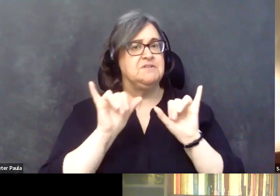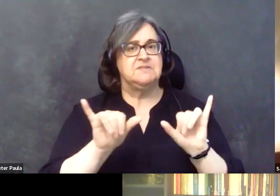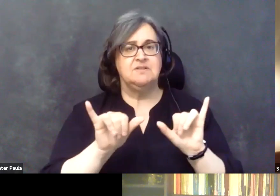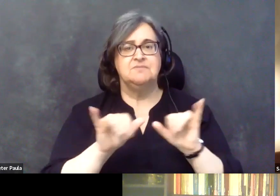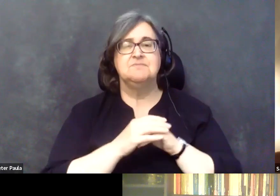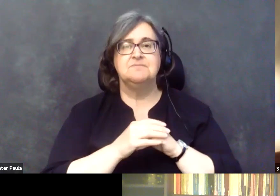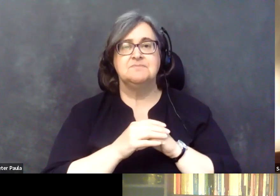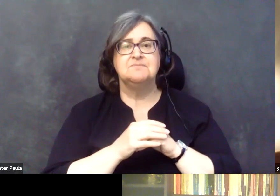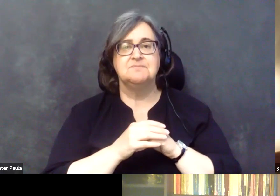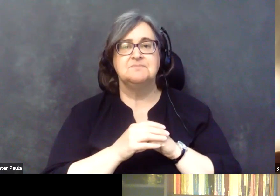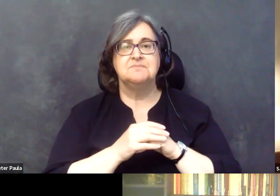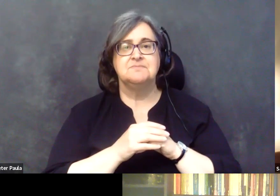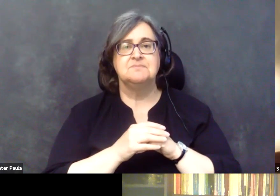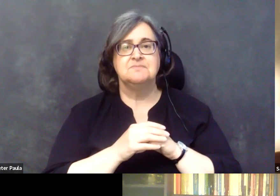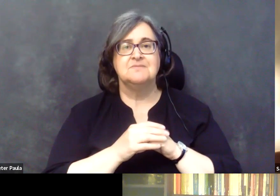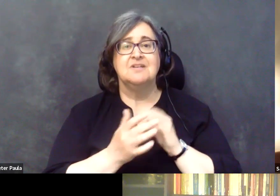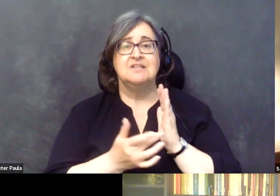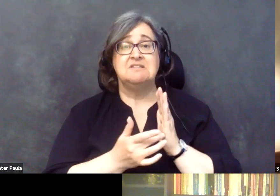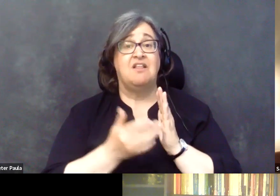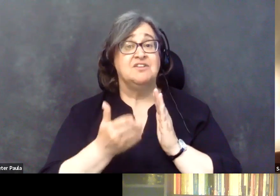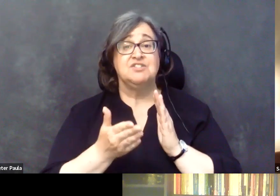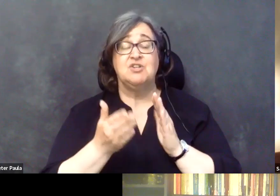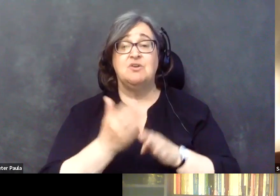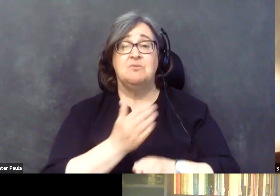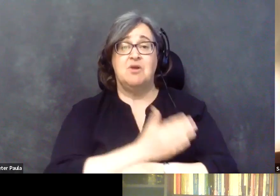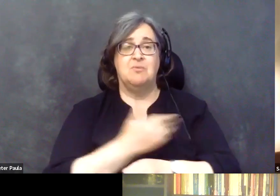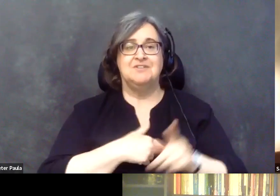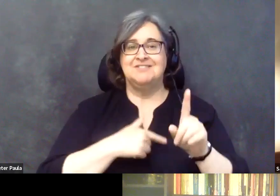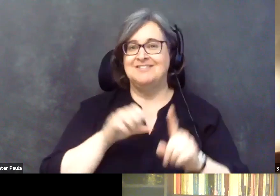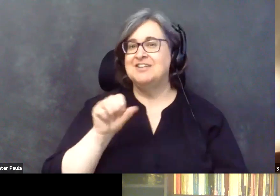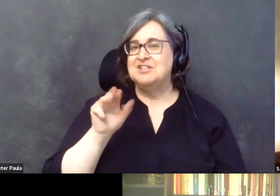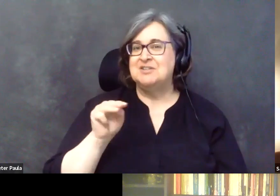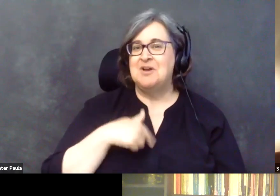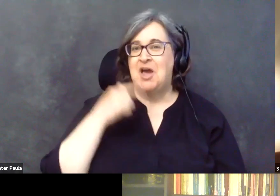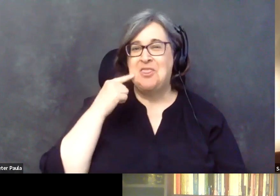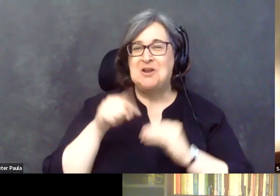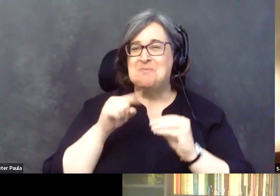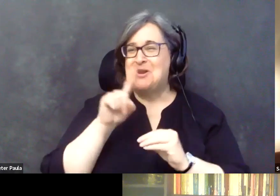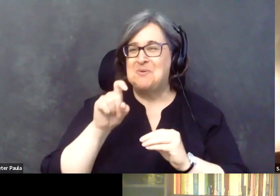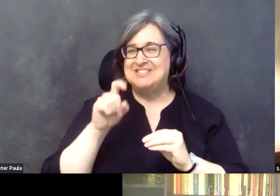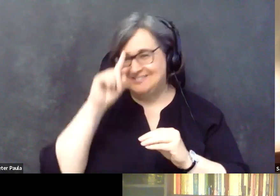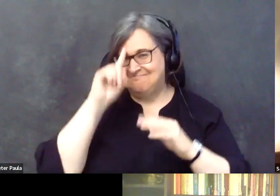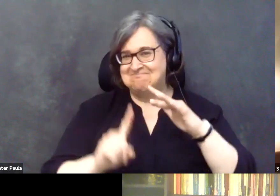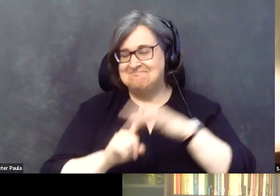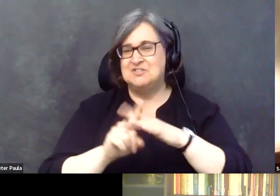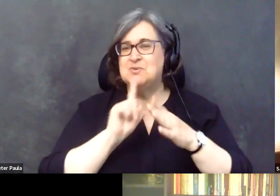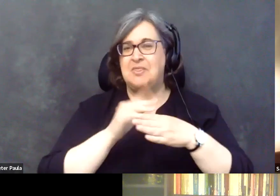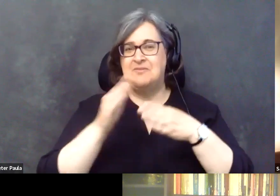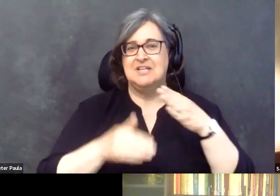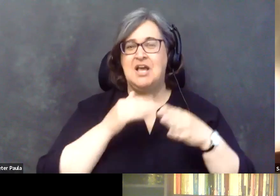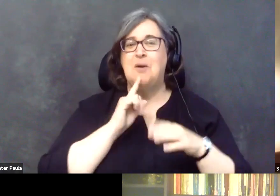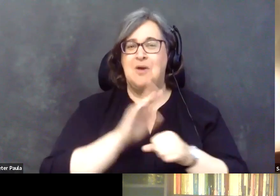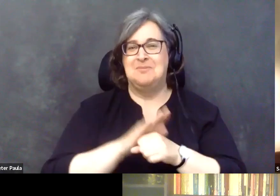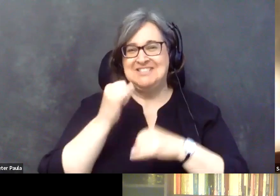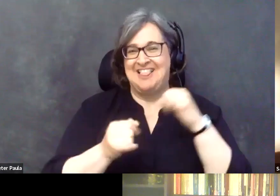only there to, you know, make us better off of that. That's, that was a, I thought of a question I want to ask to really finish. I, I promise